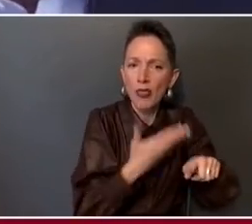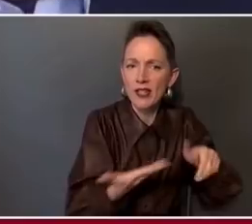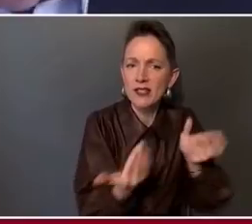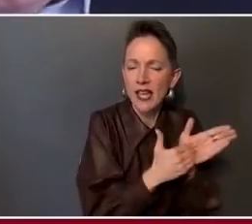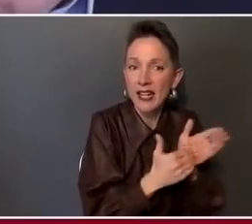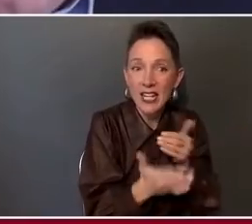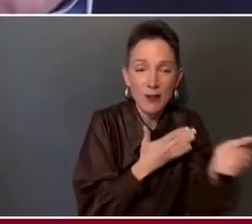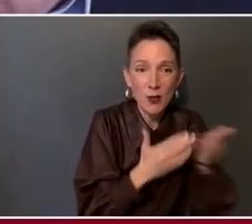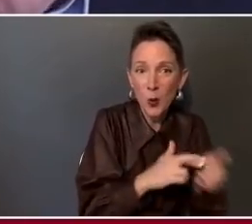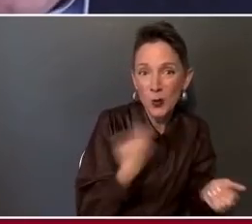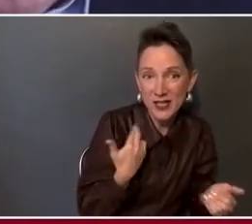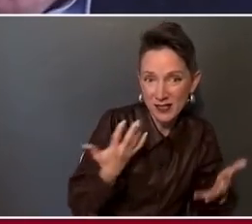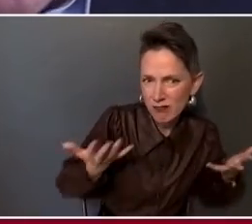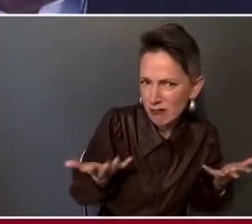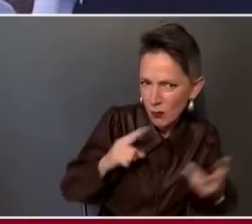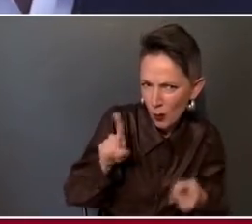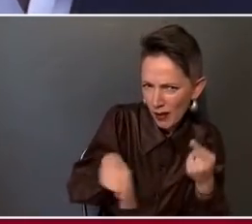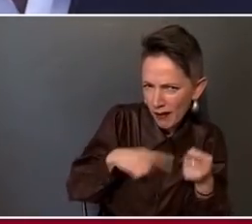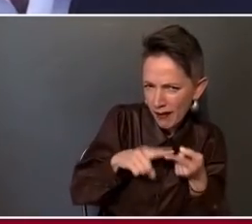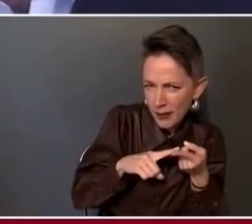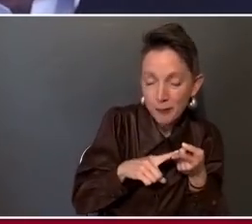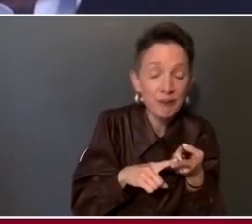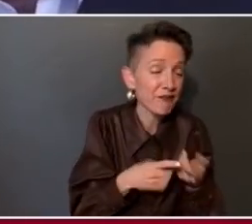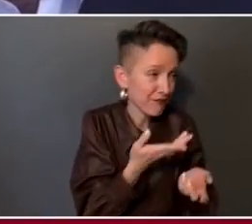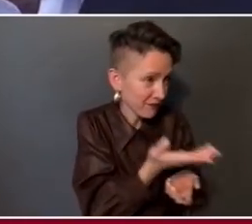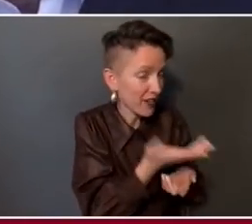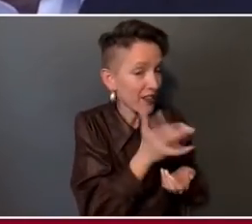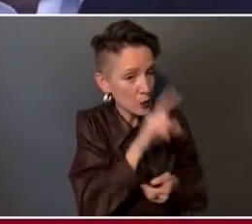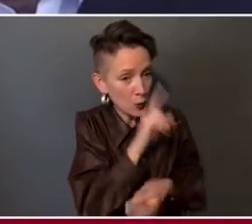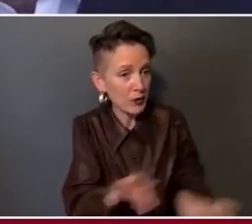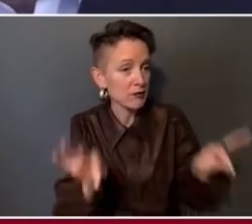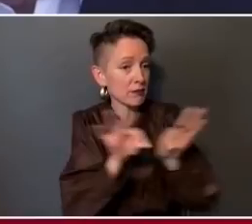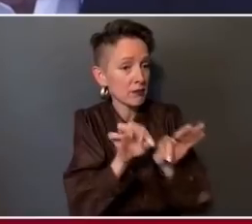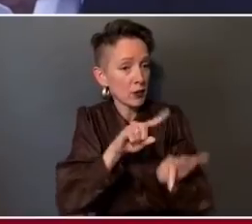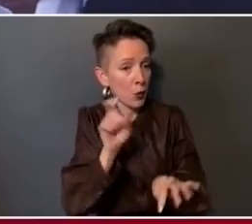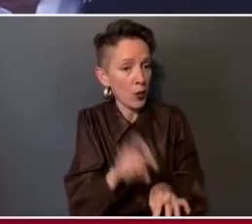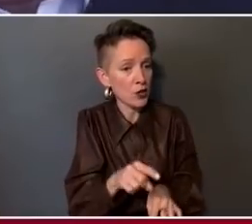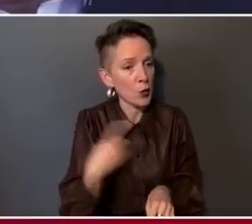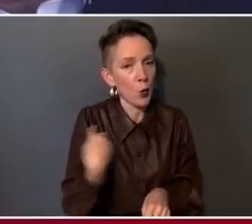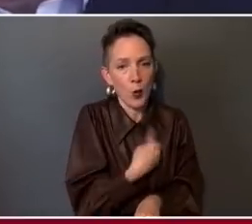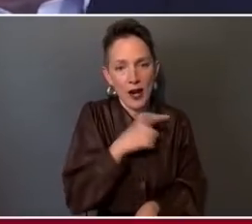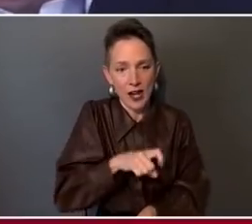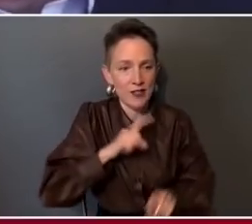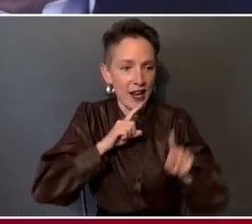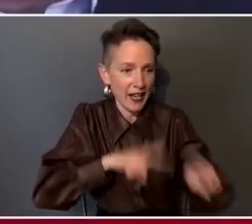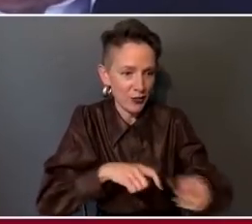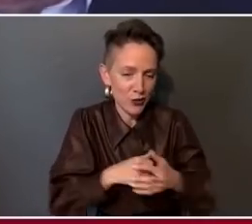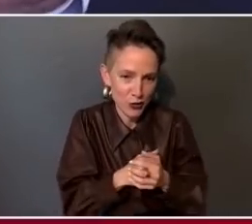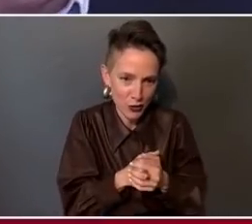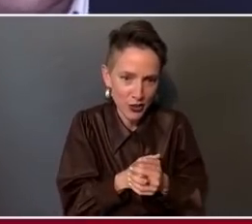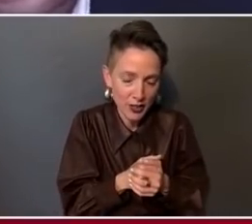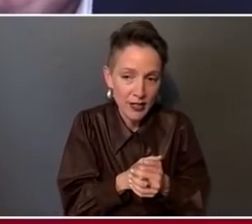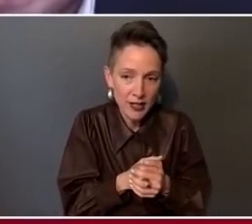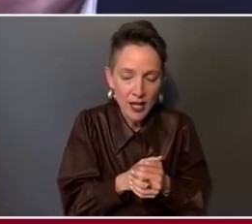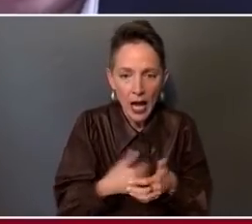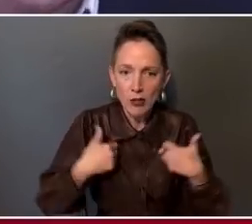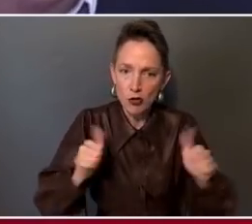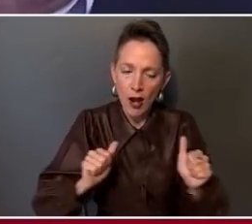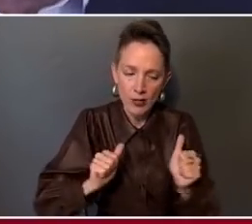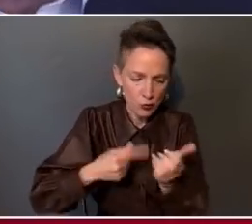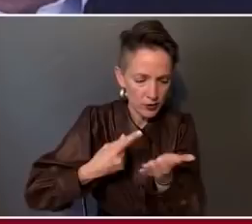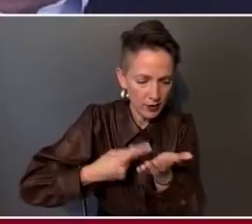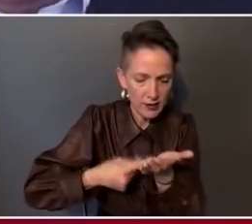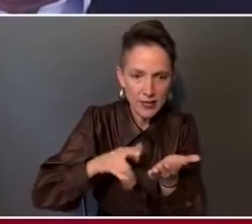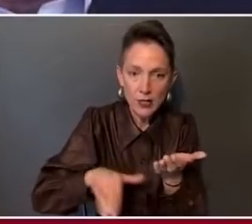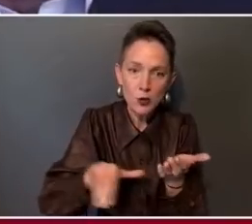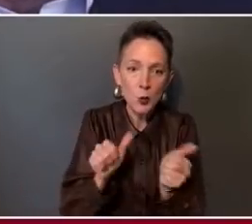You know, and this is a very critical question we have to answer. And our group has tried to, and I try to cover this in my weekly